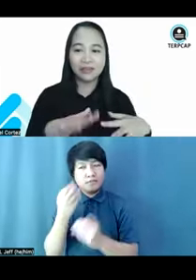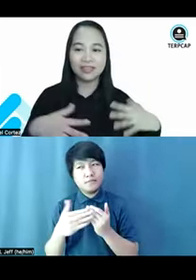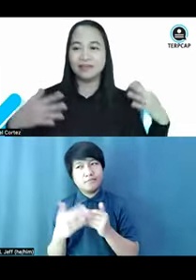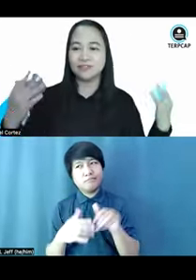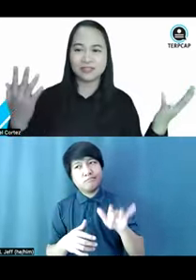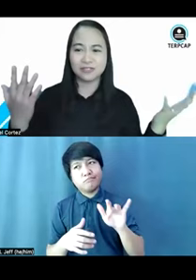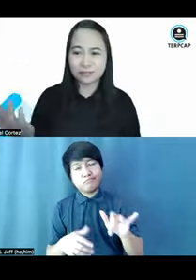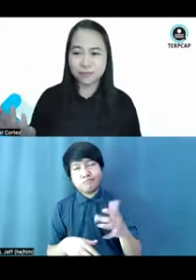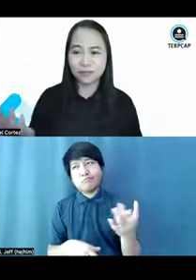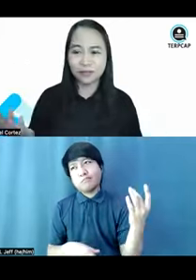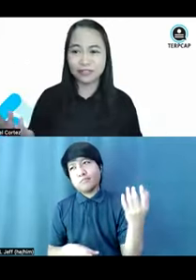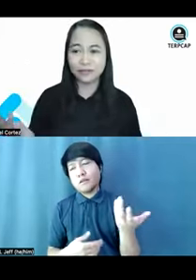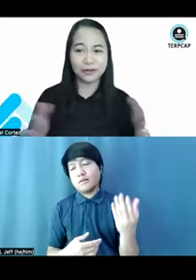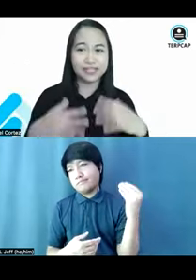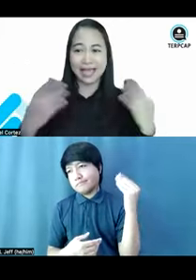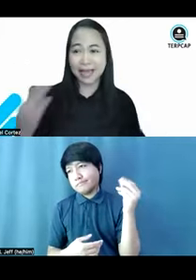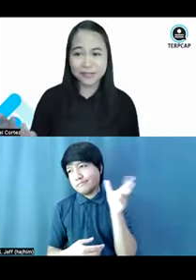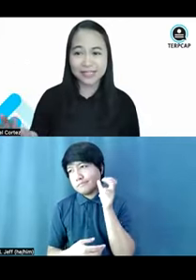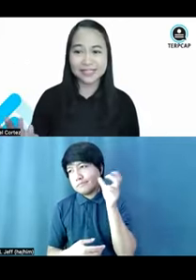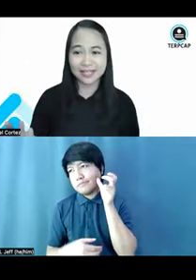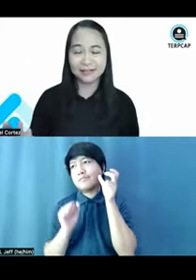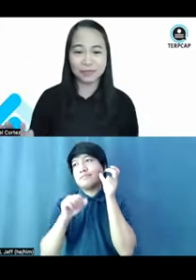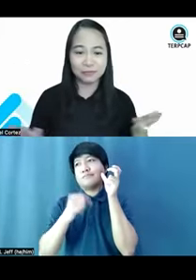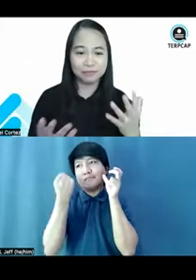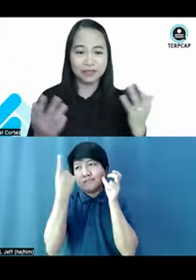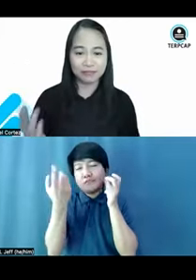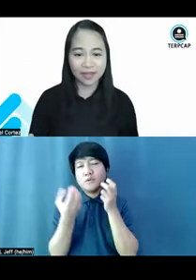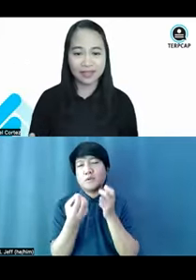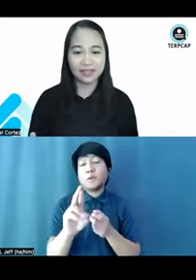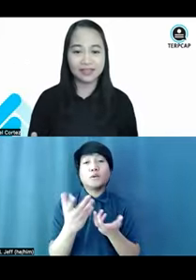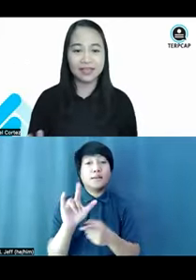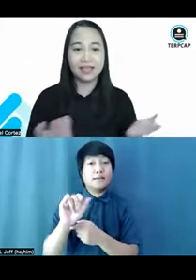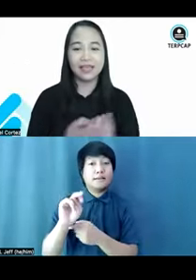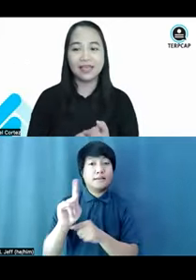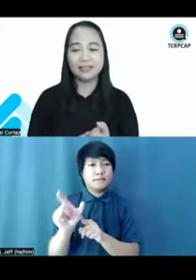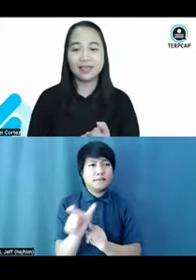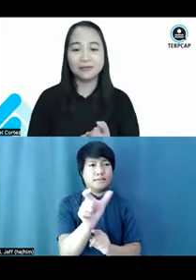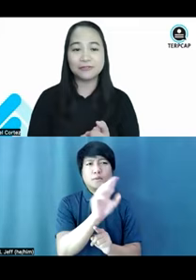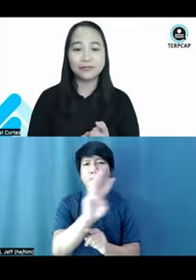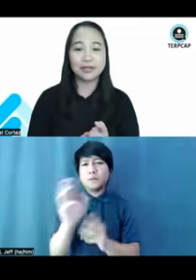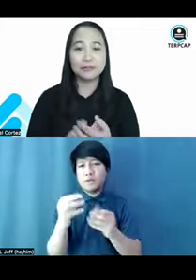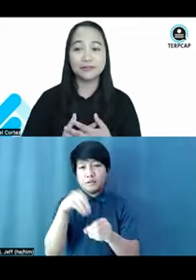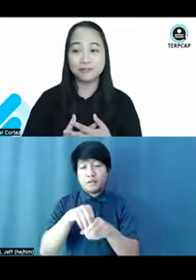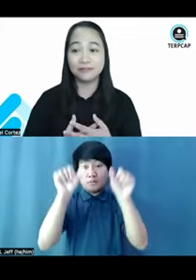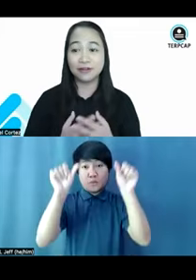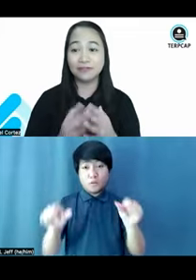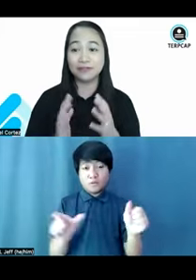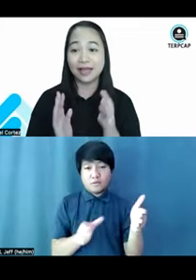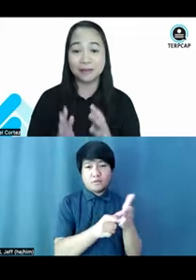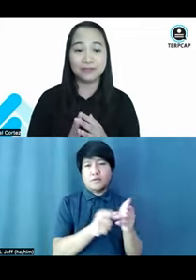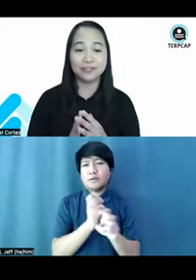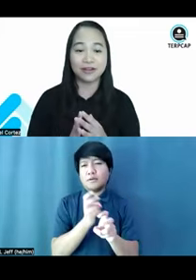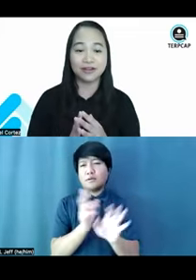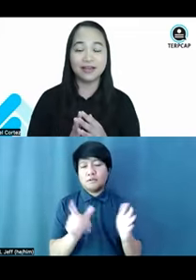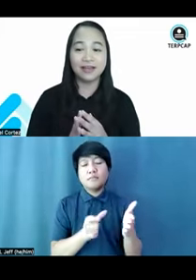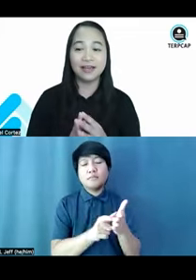you know, on the image description or on the caption itself, that would be great. And I'd also, I'd also be very, very